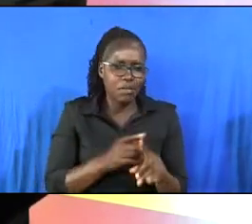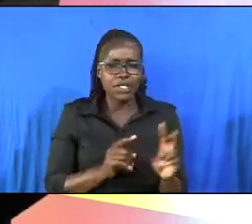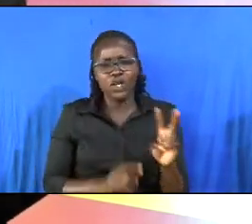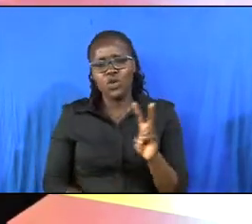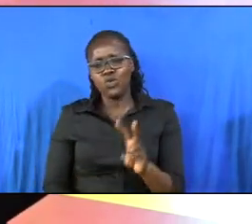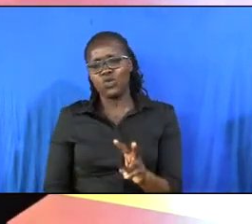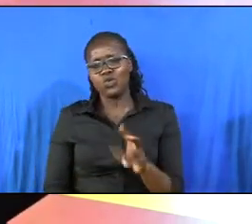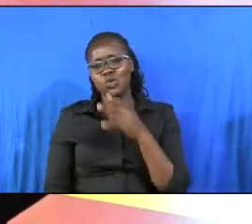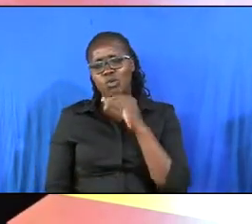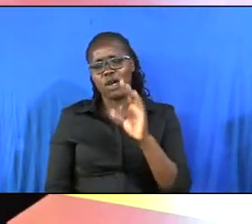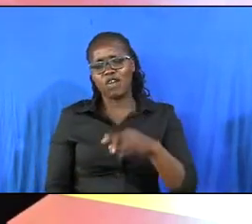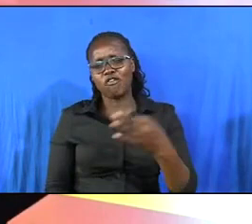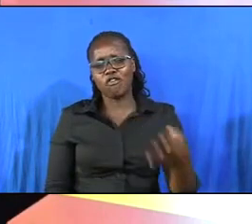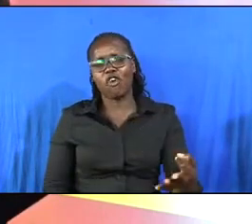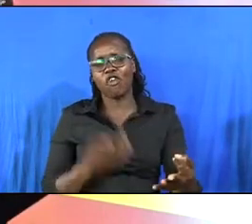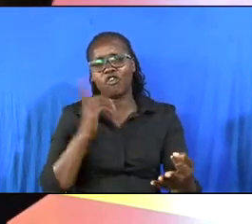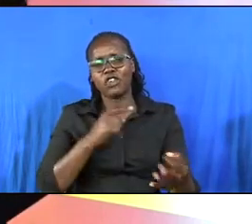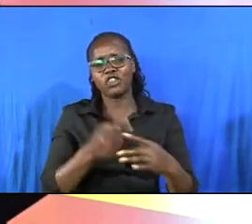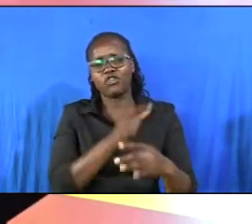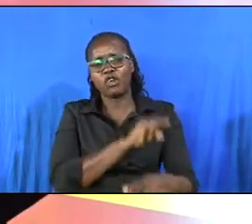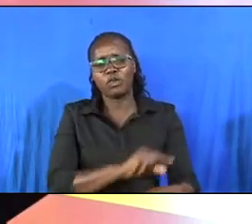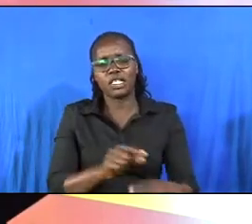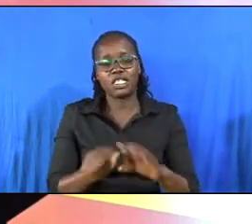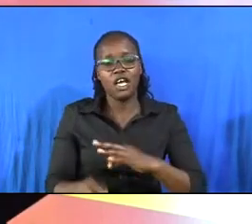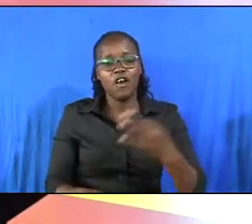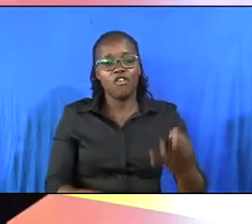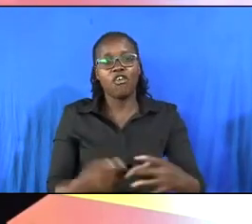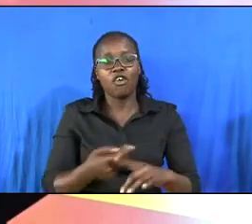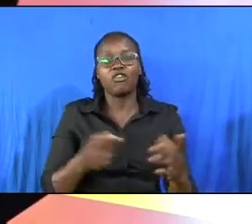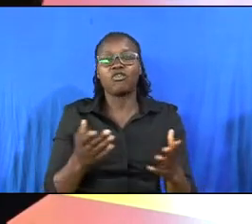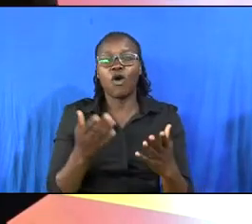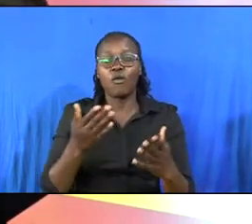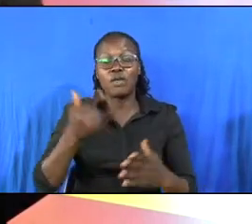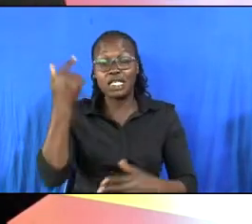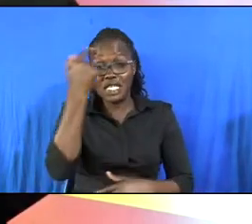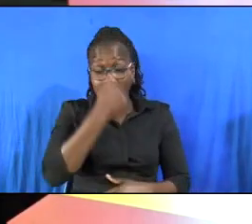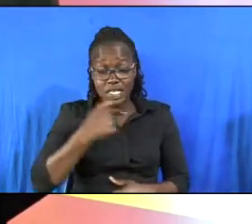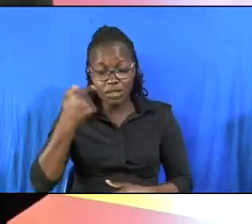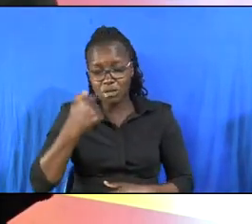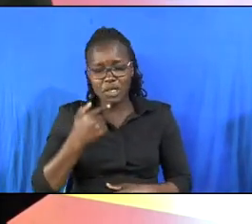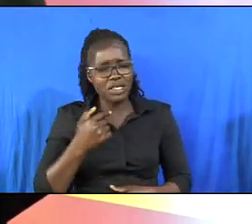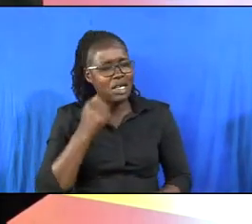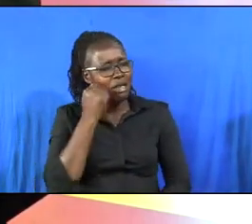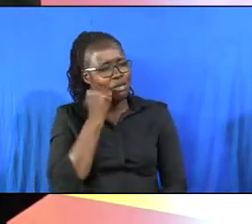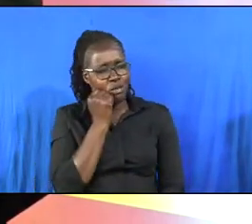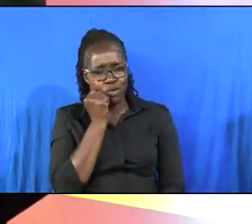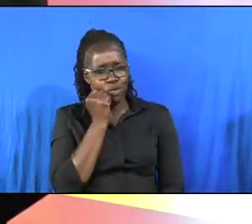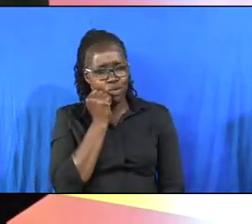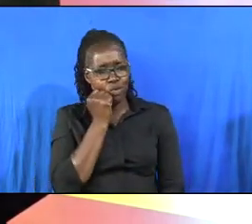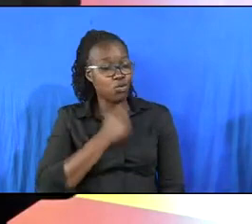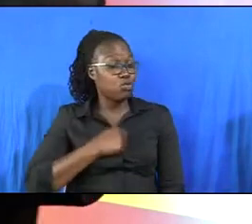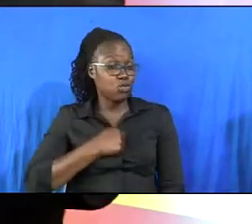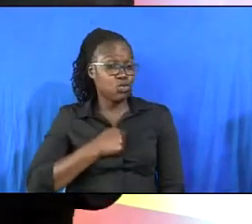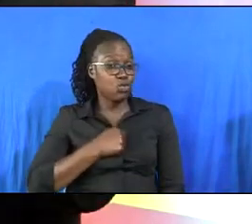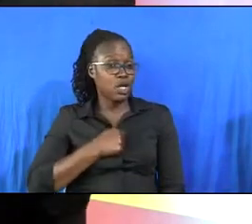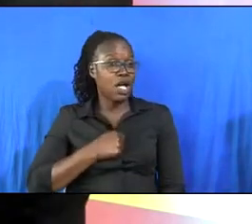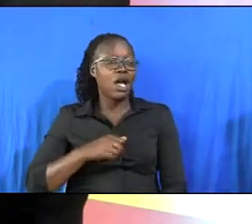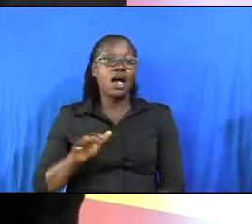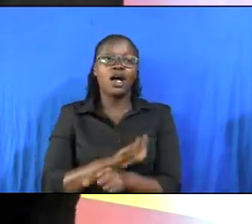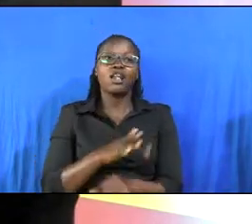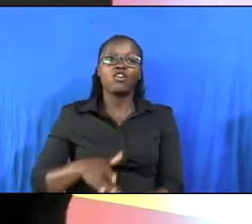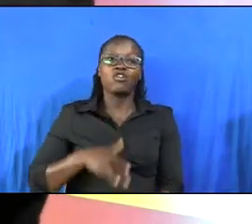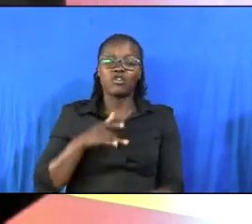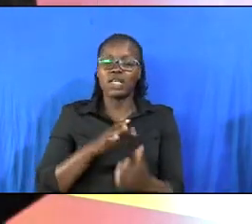this man having fallen from grace having fallen from his image he had pity on him and